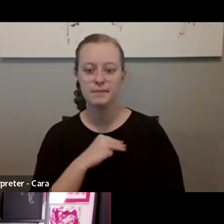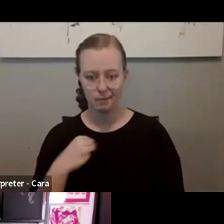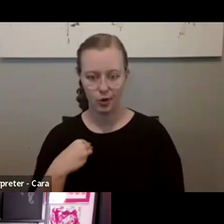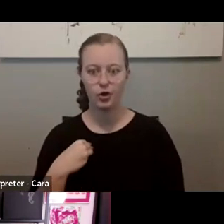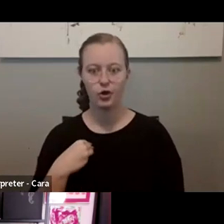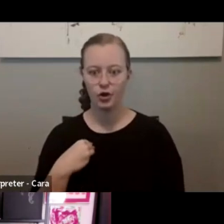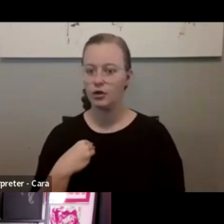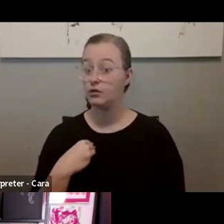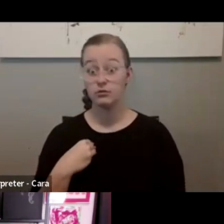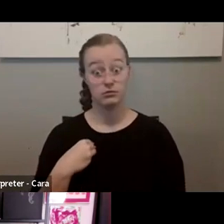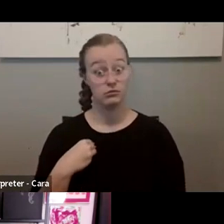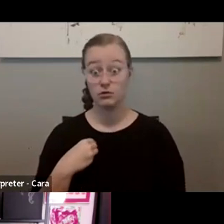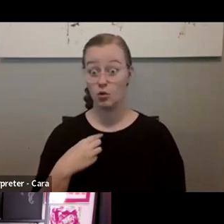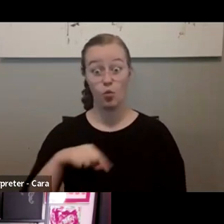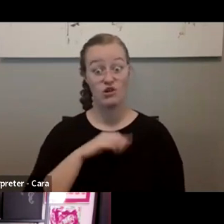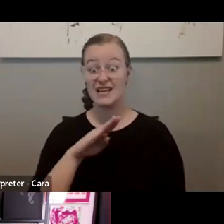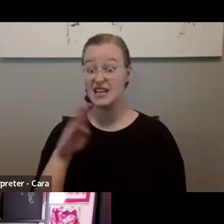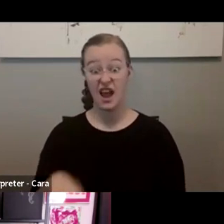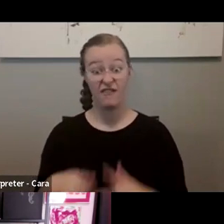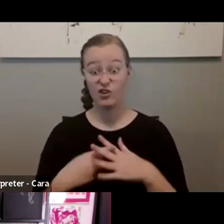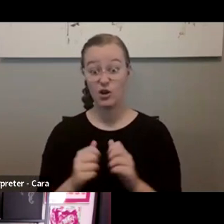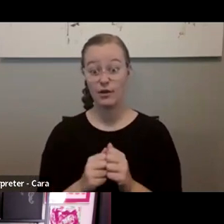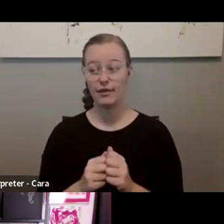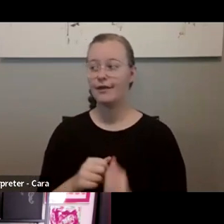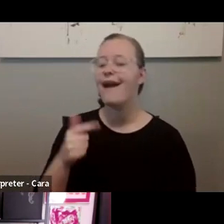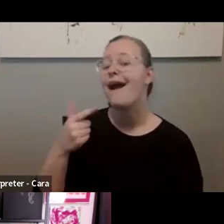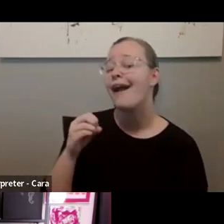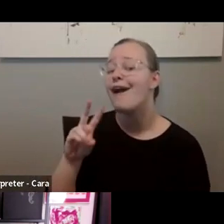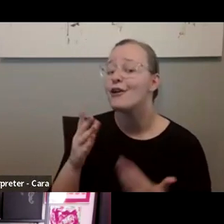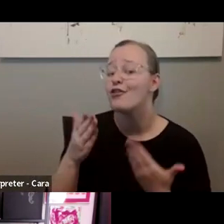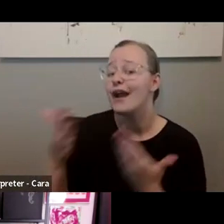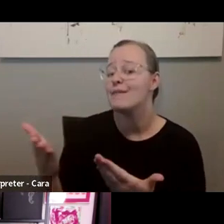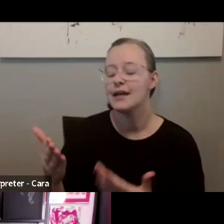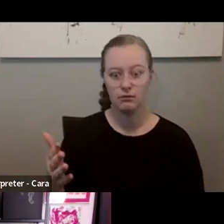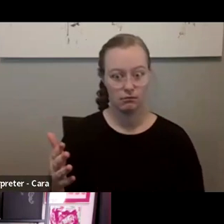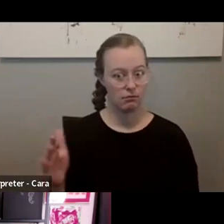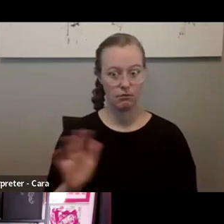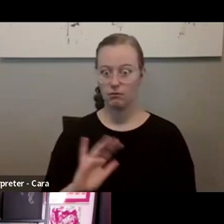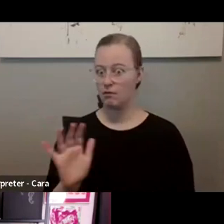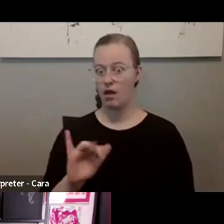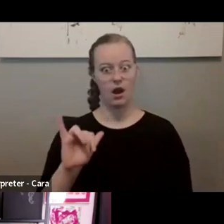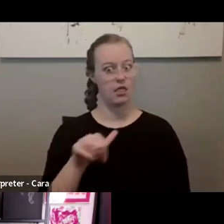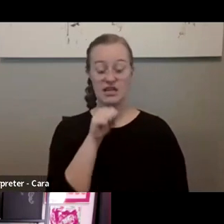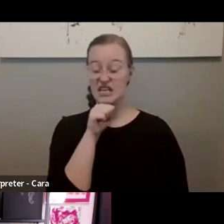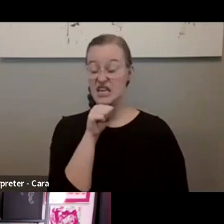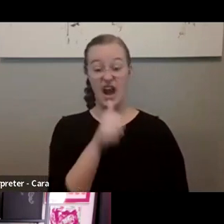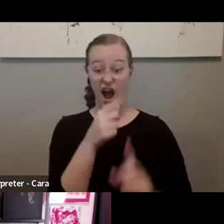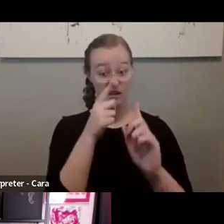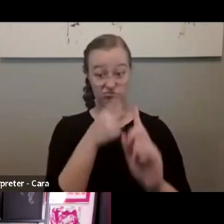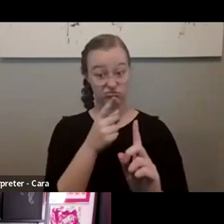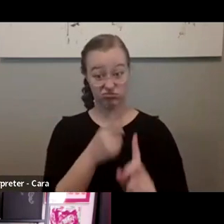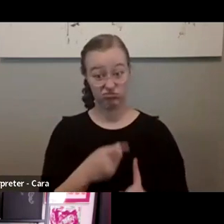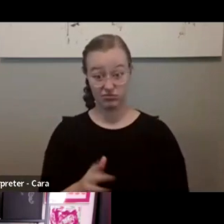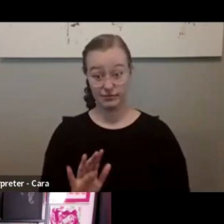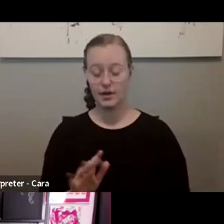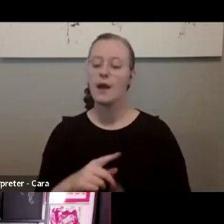would never start with. And the governor has recommended that would not be one of our talking points at all. However, if